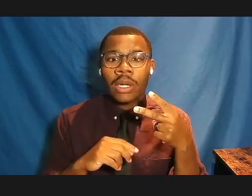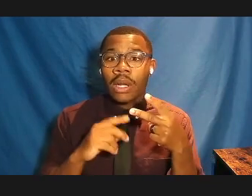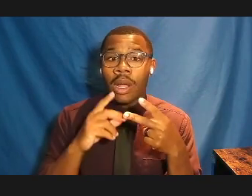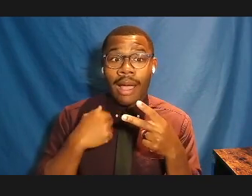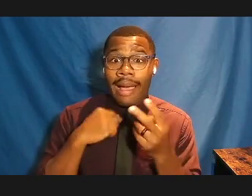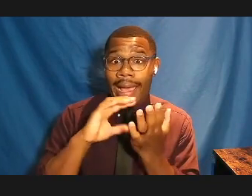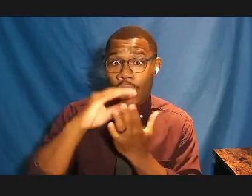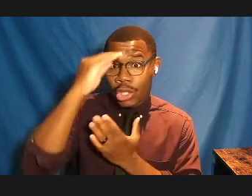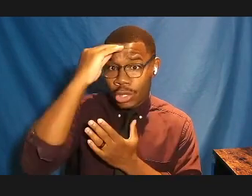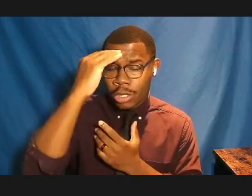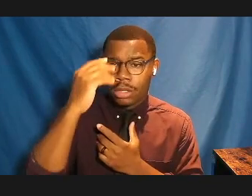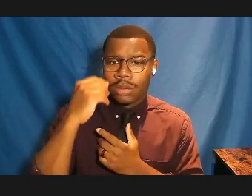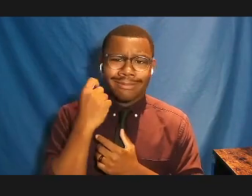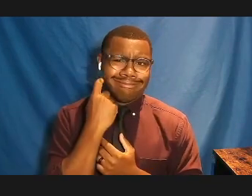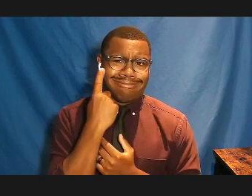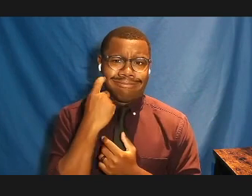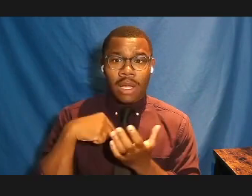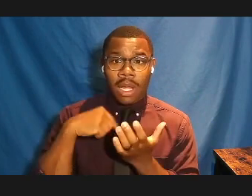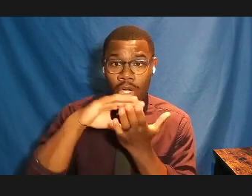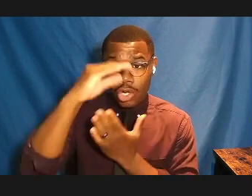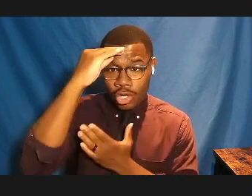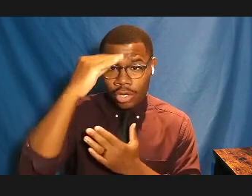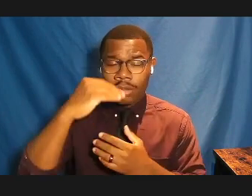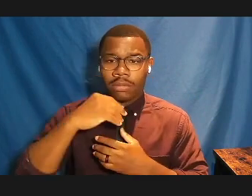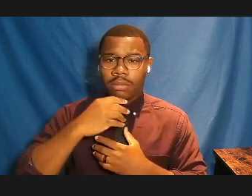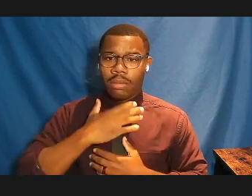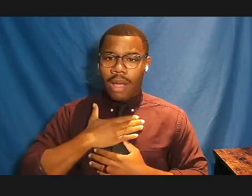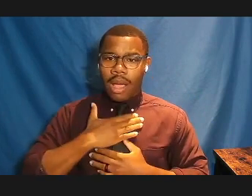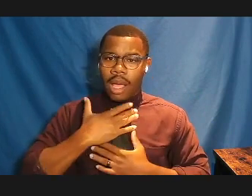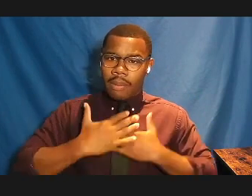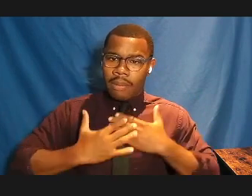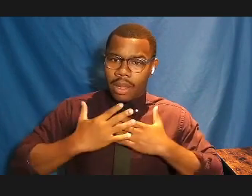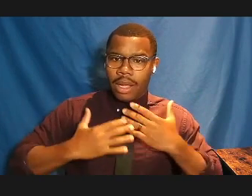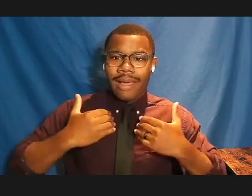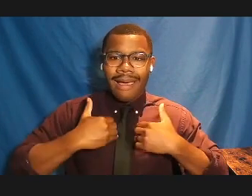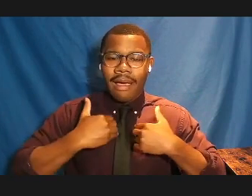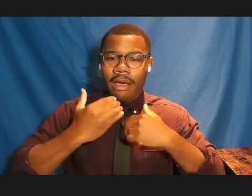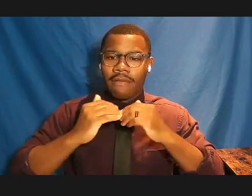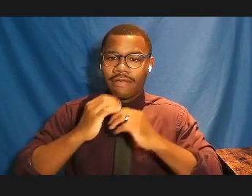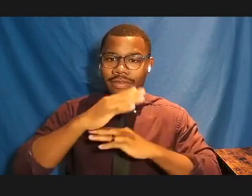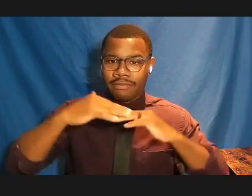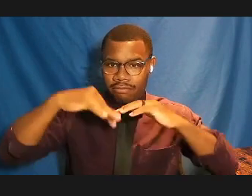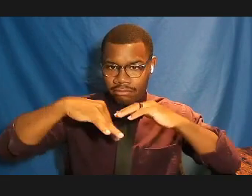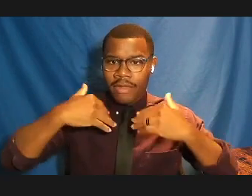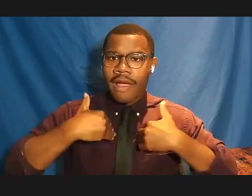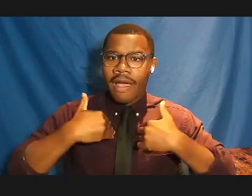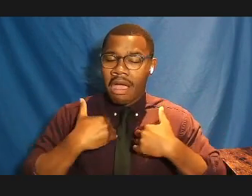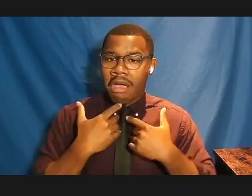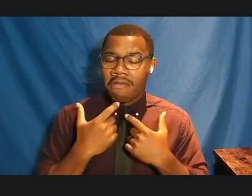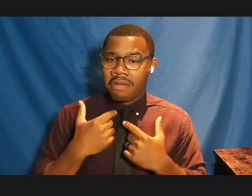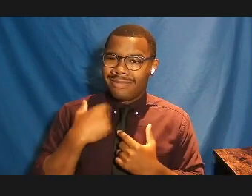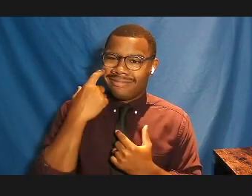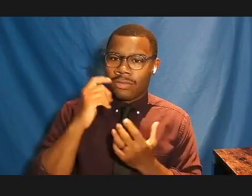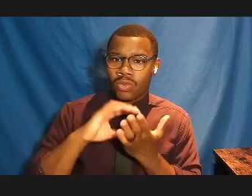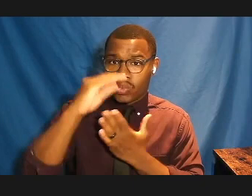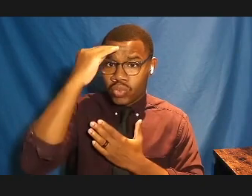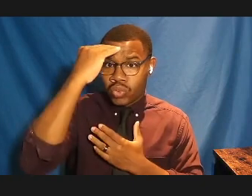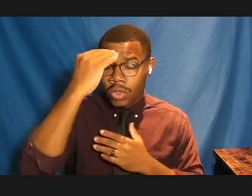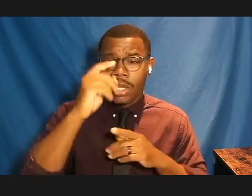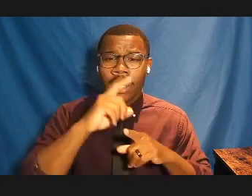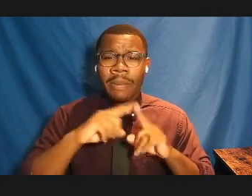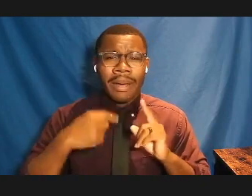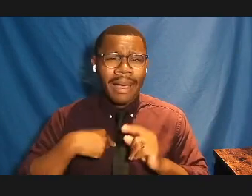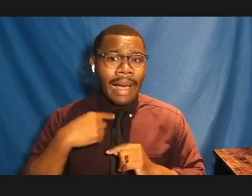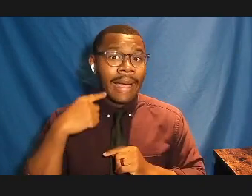blood. But, you know, it's something that, it's new to me. But when I hear, especially these last,